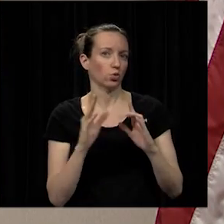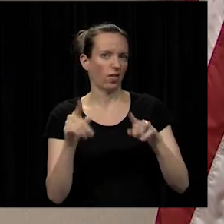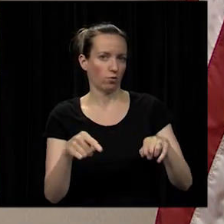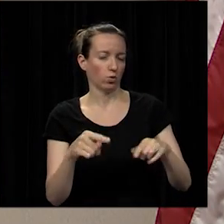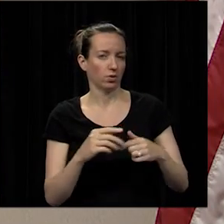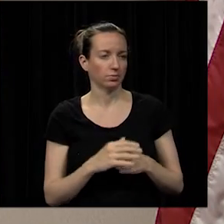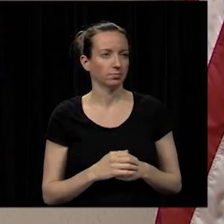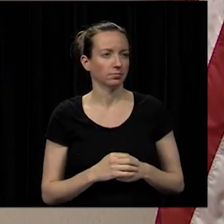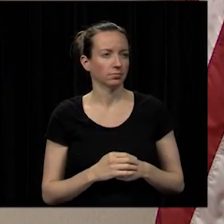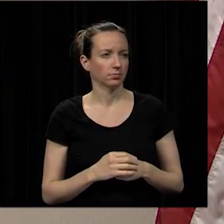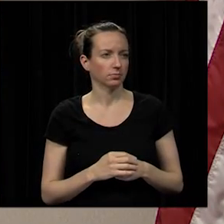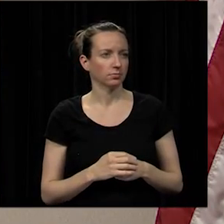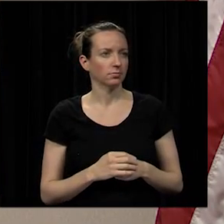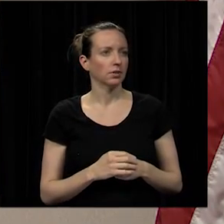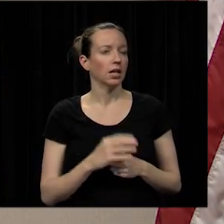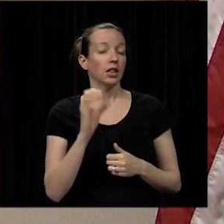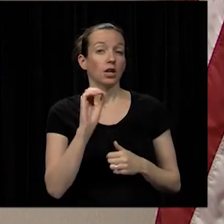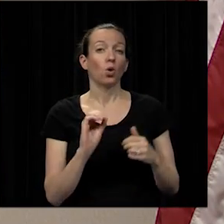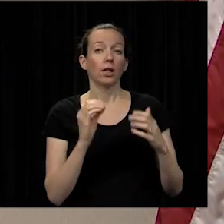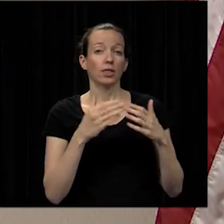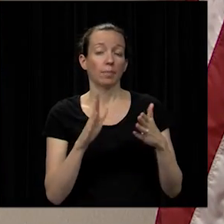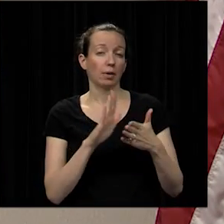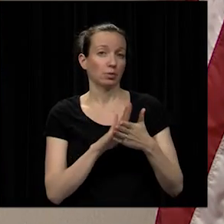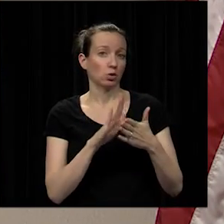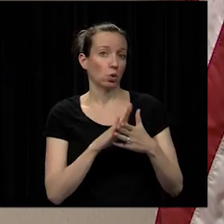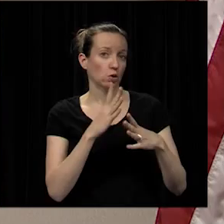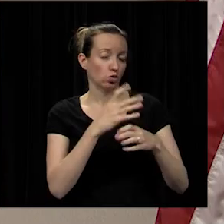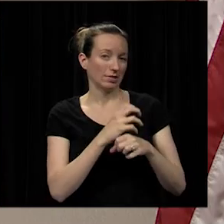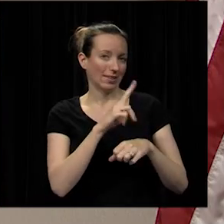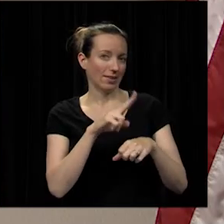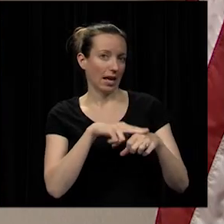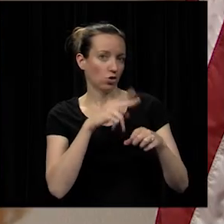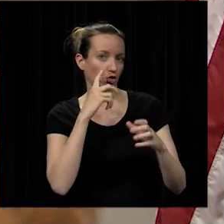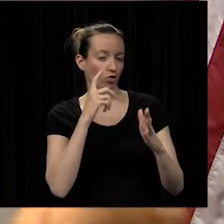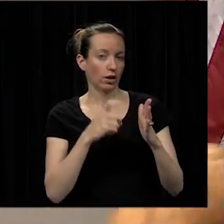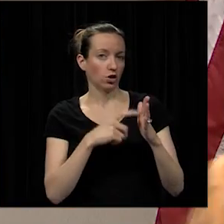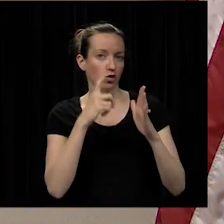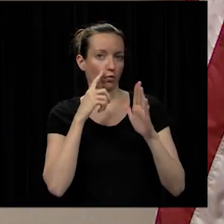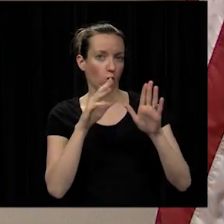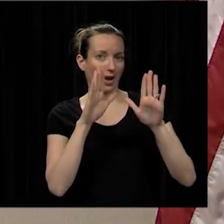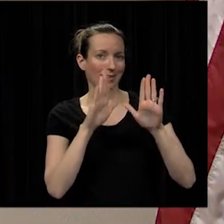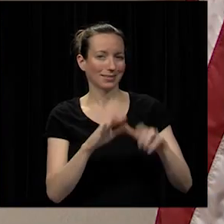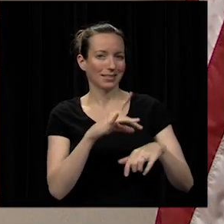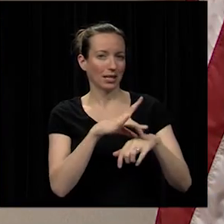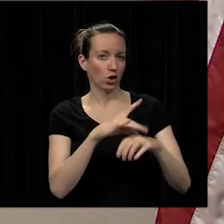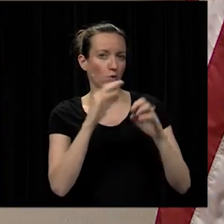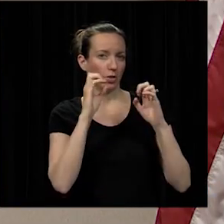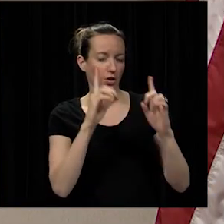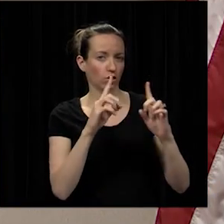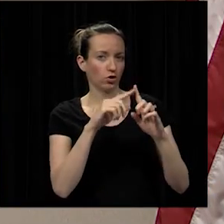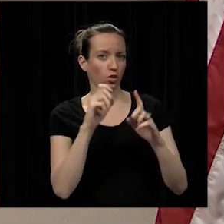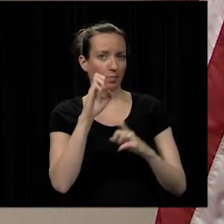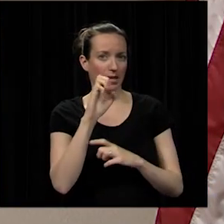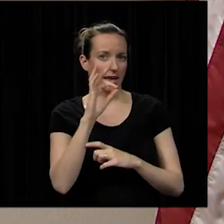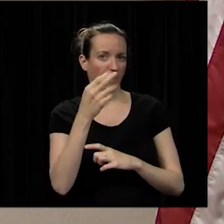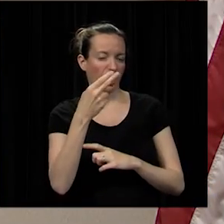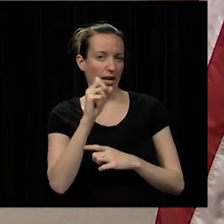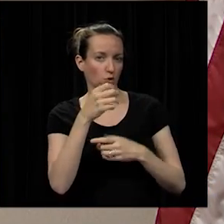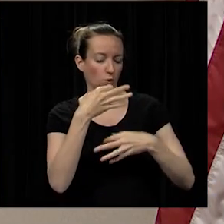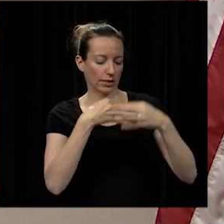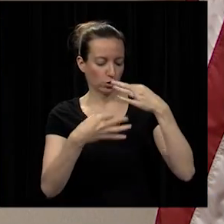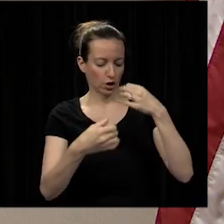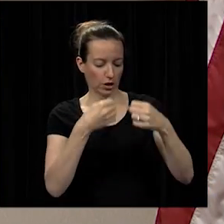the olathe public schools has received national recognition for excellence in global education from ef high school exchange year